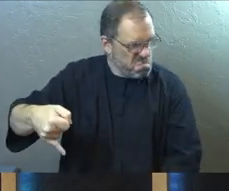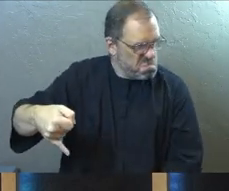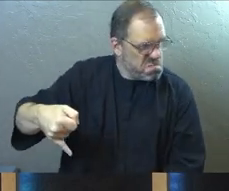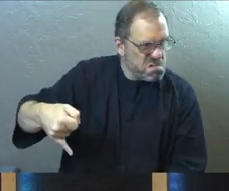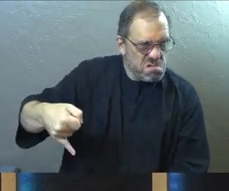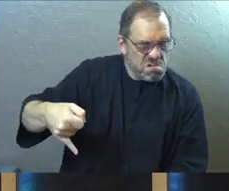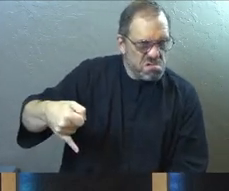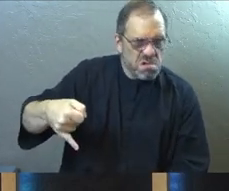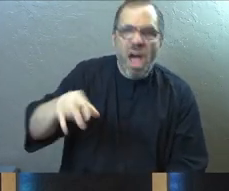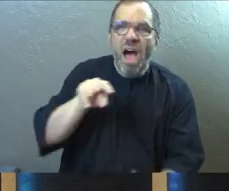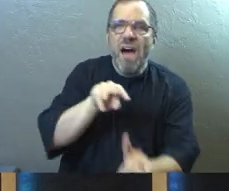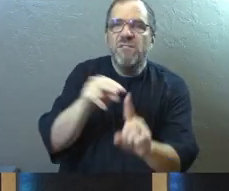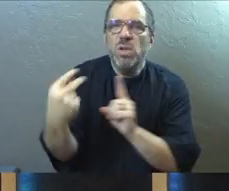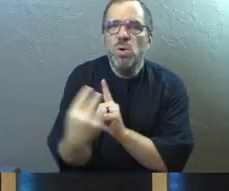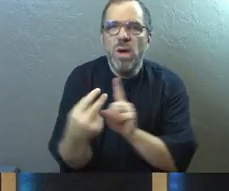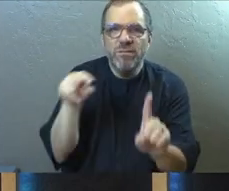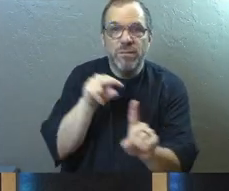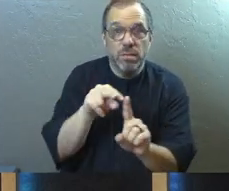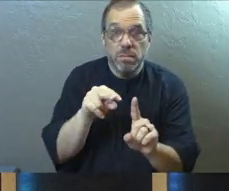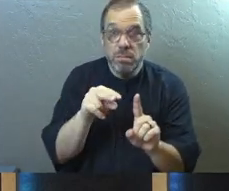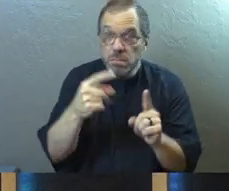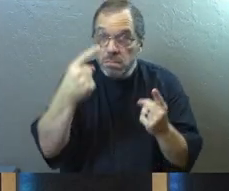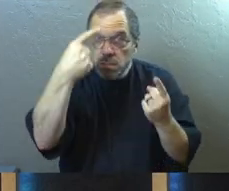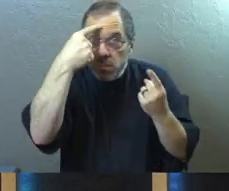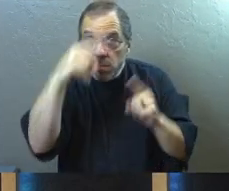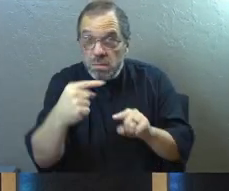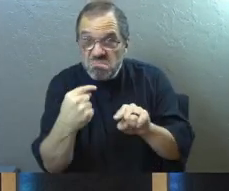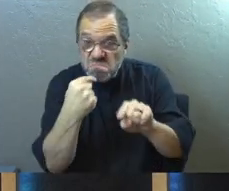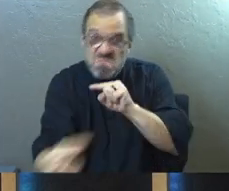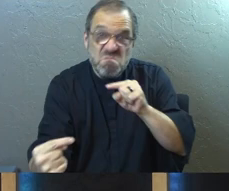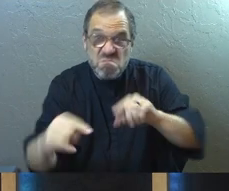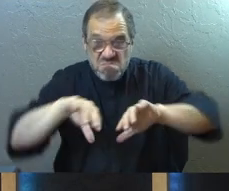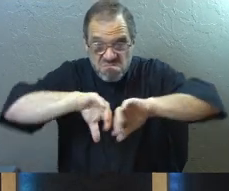would you agree we're far apart?